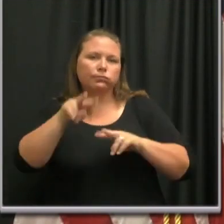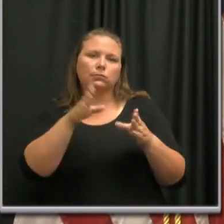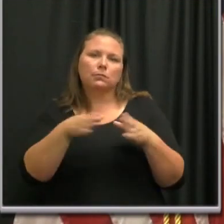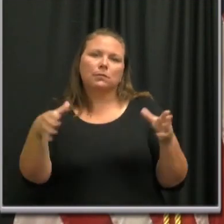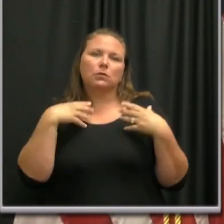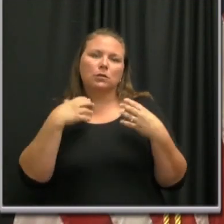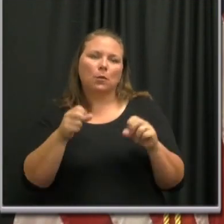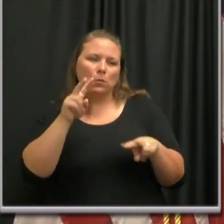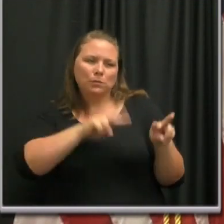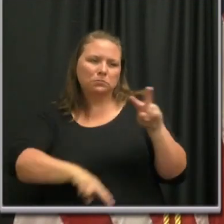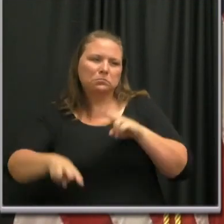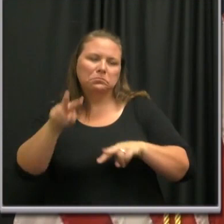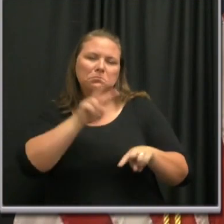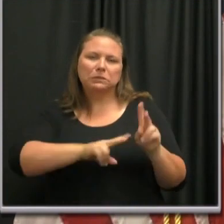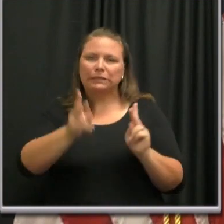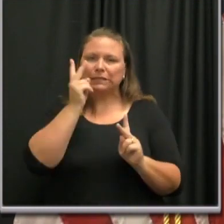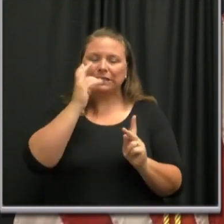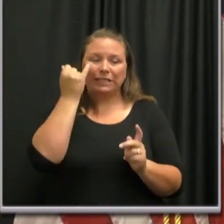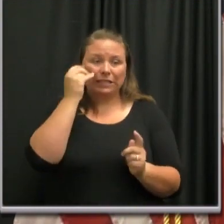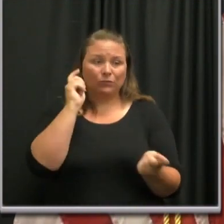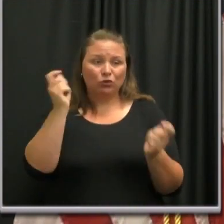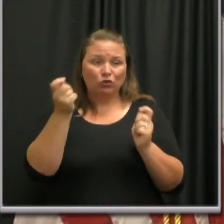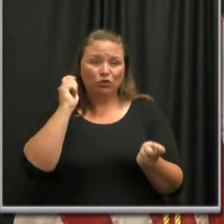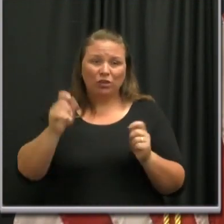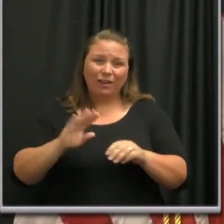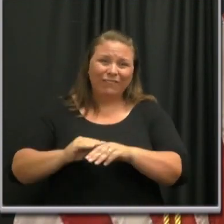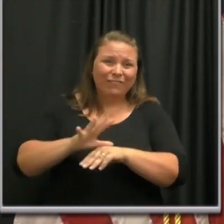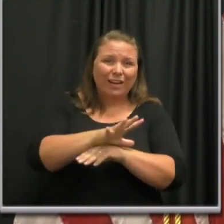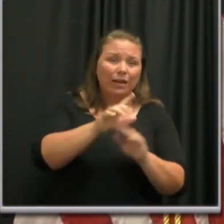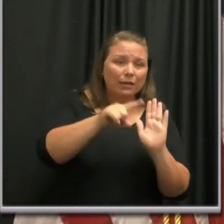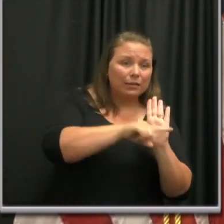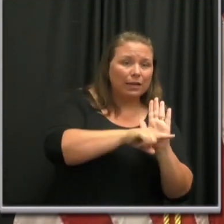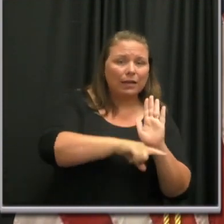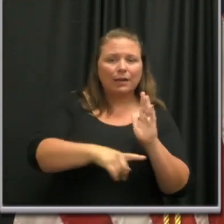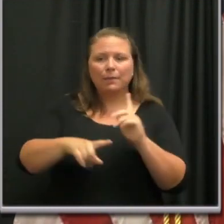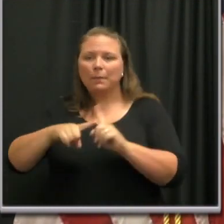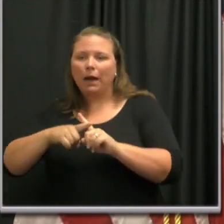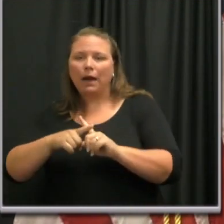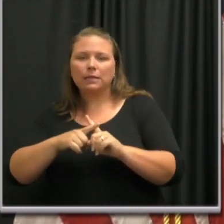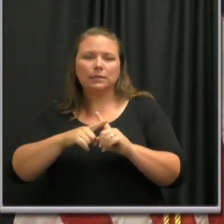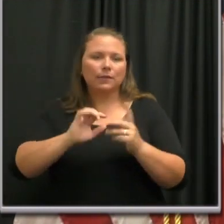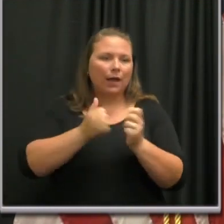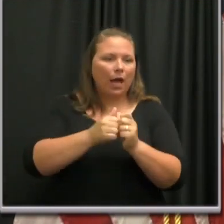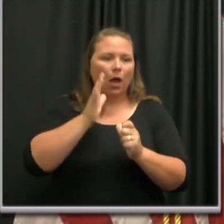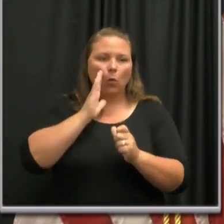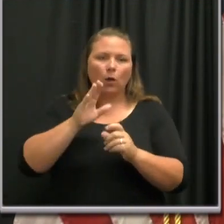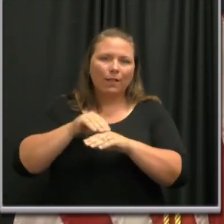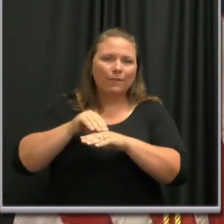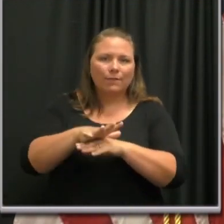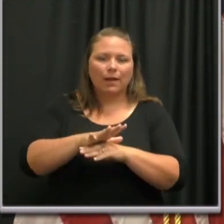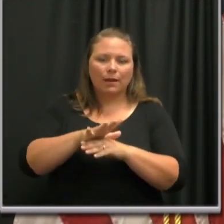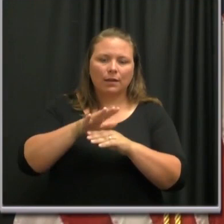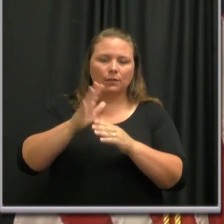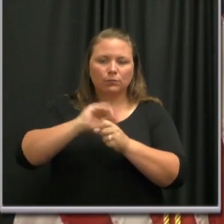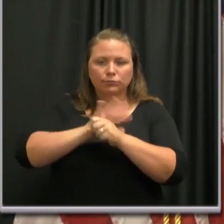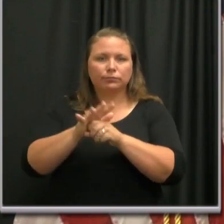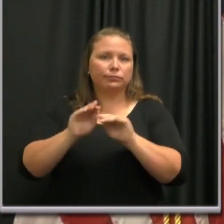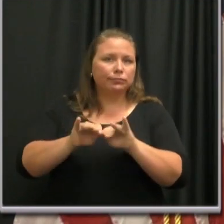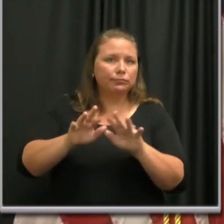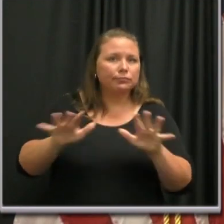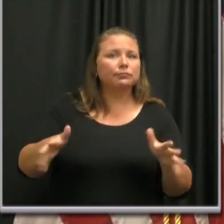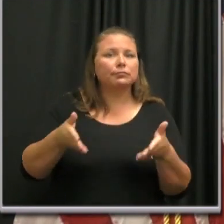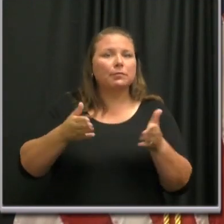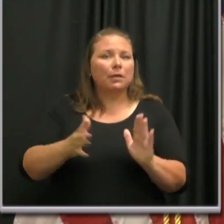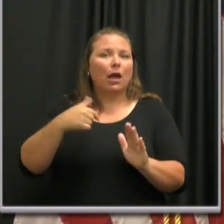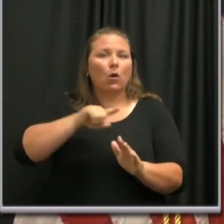to greater gauge the changes of phase three and how they may affect the spread of COVID-19 and allow us